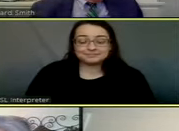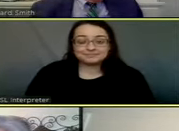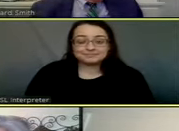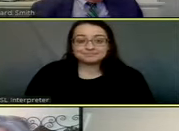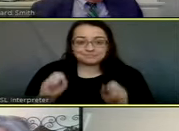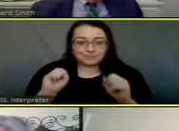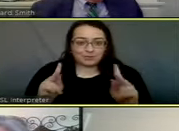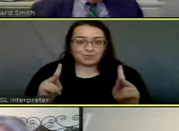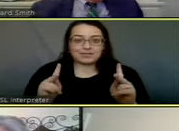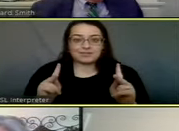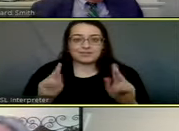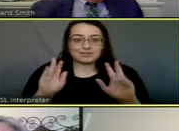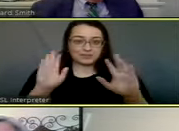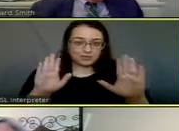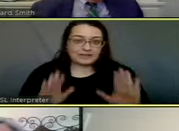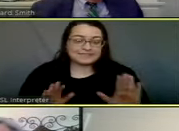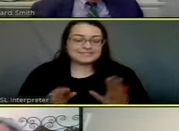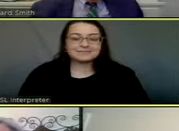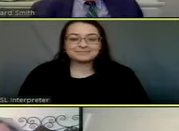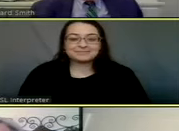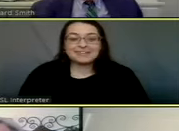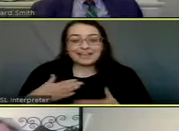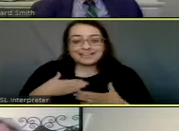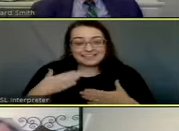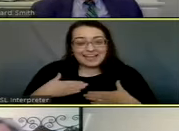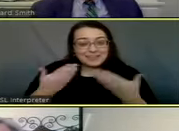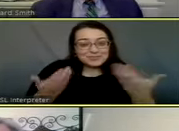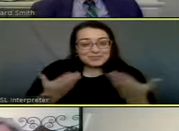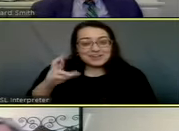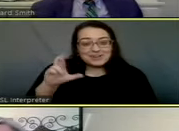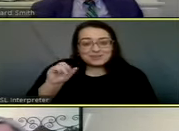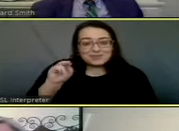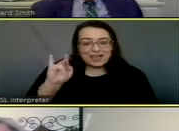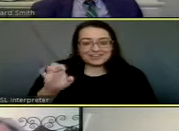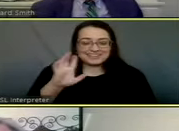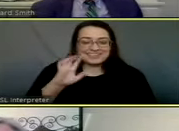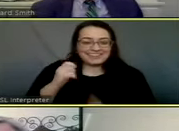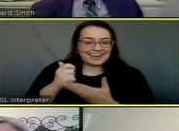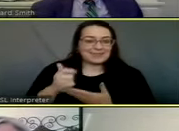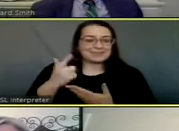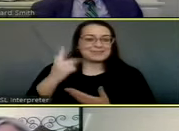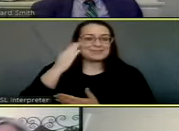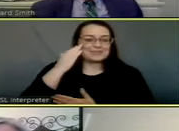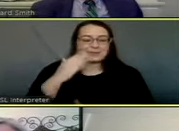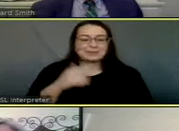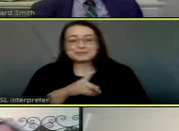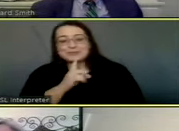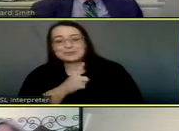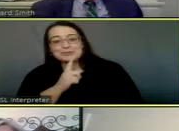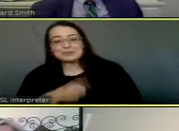Okay, great. Glad you were on for this, Ronnie. That was helpful. Yeah.